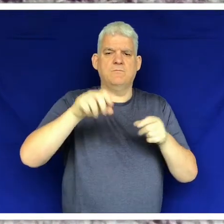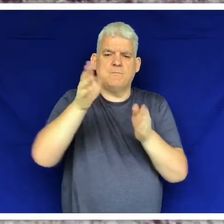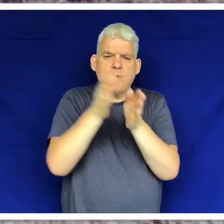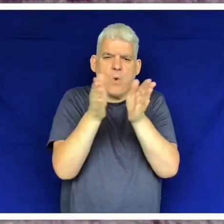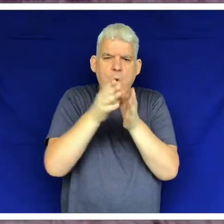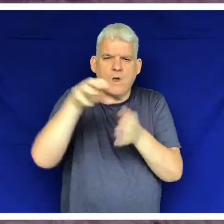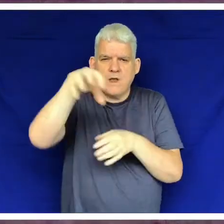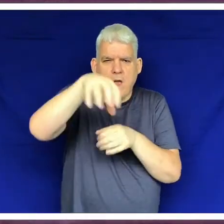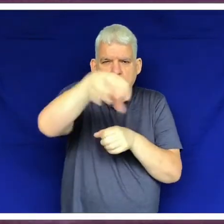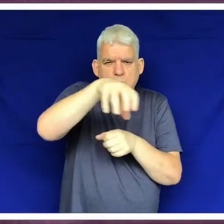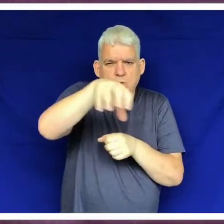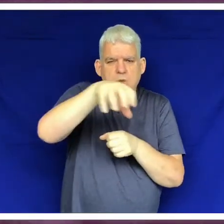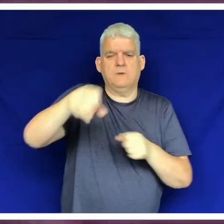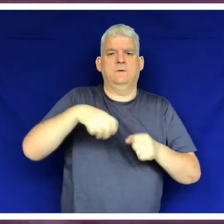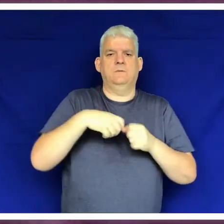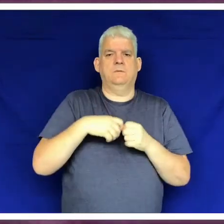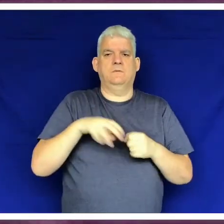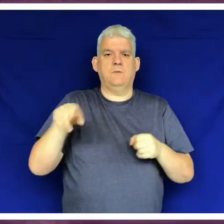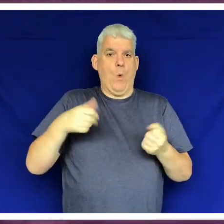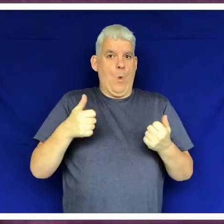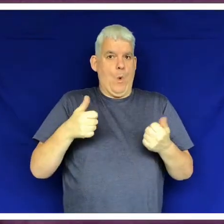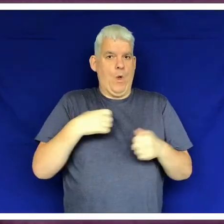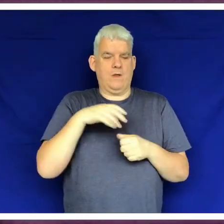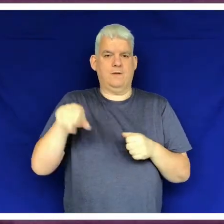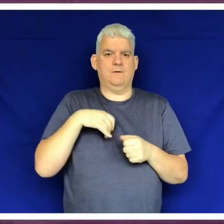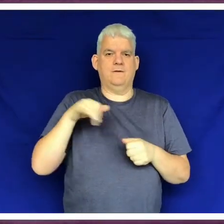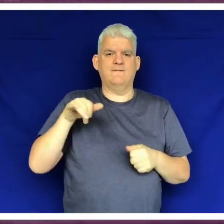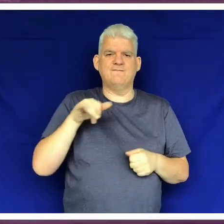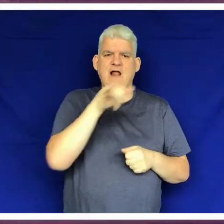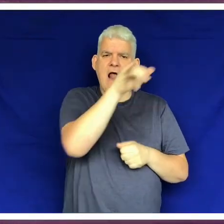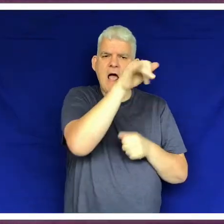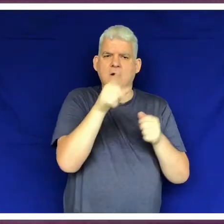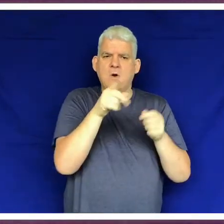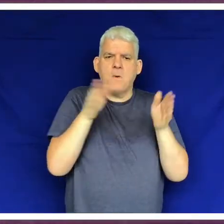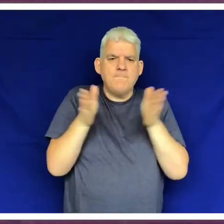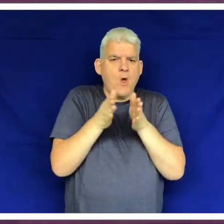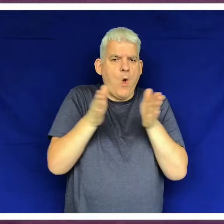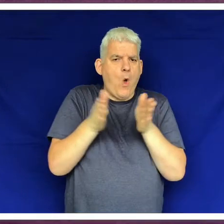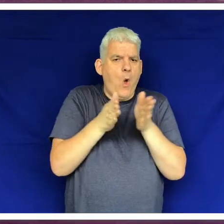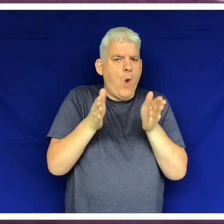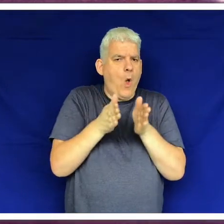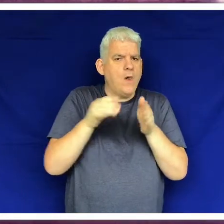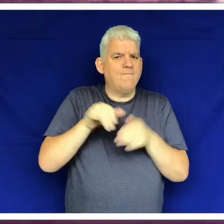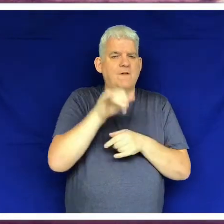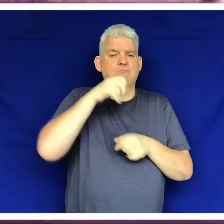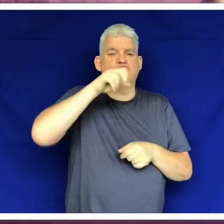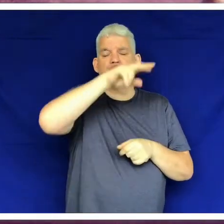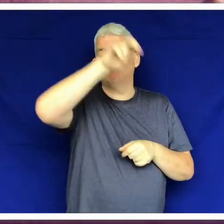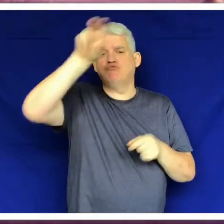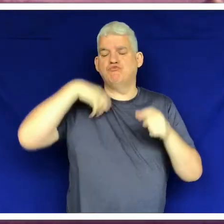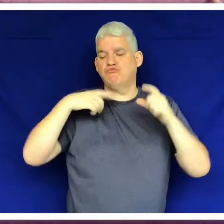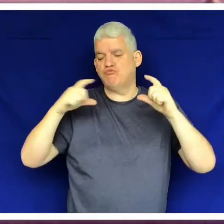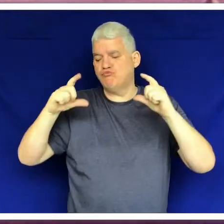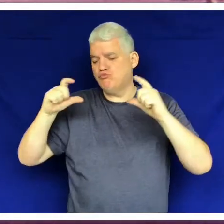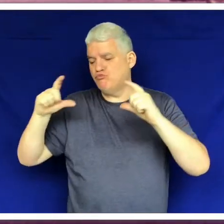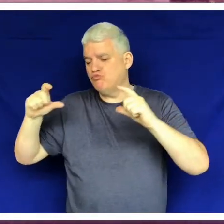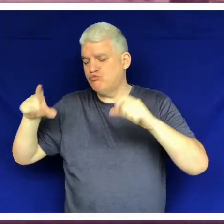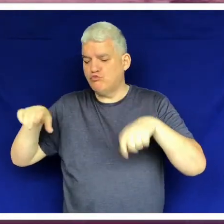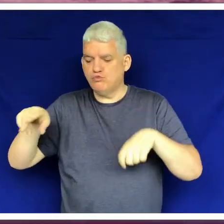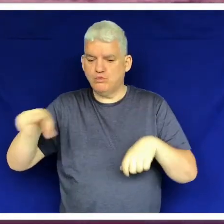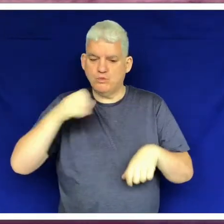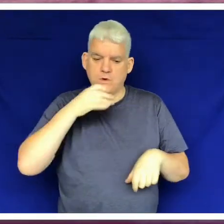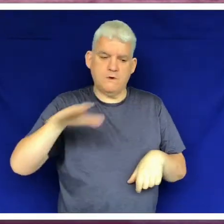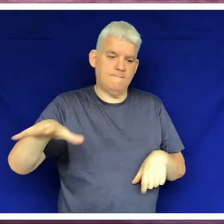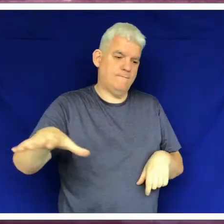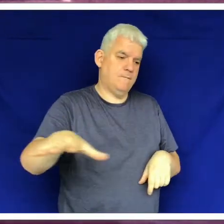a small town which was so far we had to fly there and we were excited because we were going to fly there in the small aeroplane.